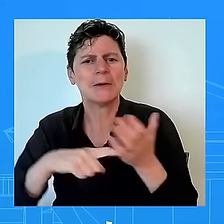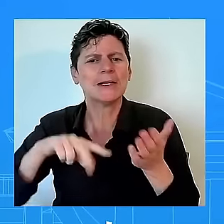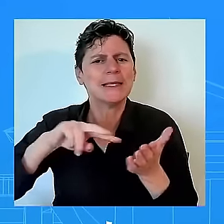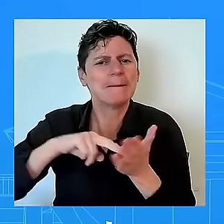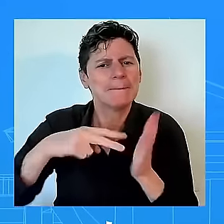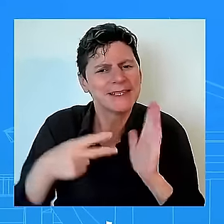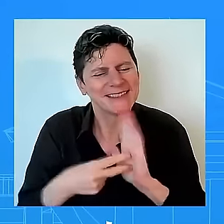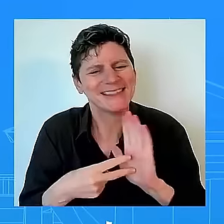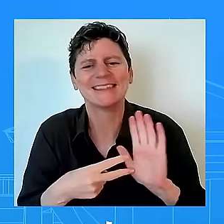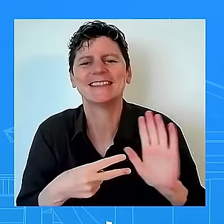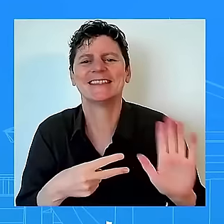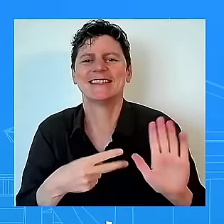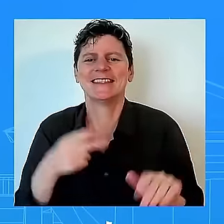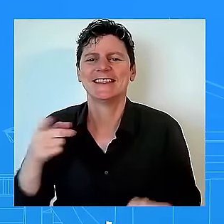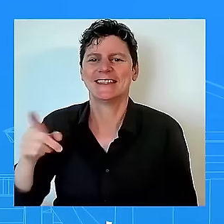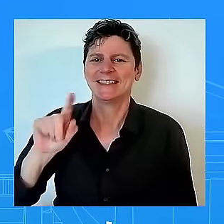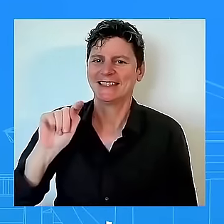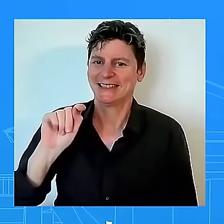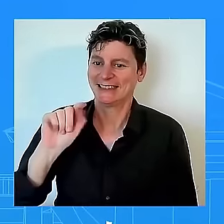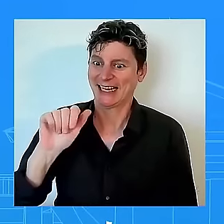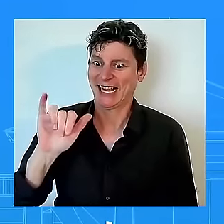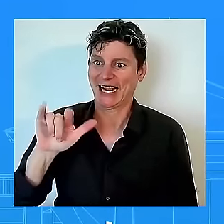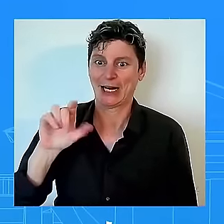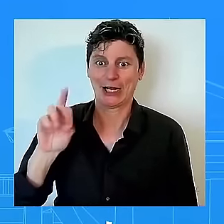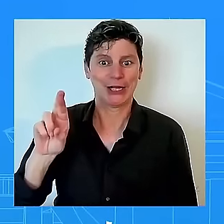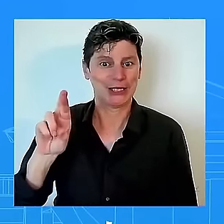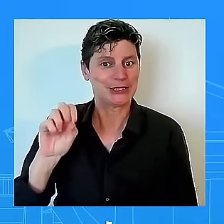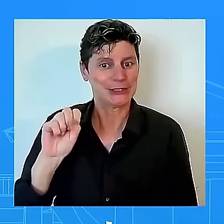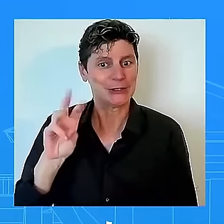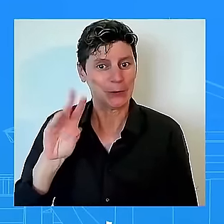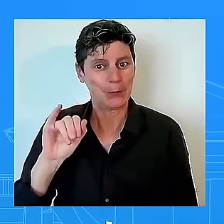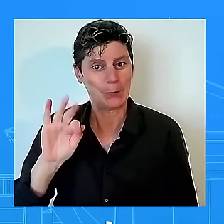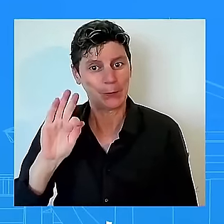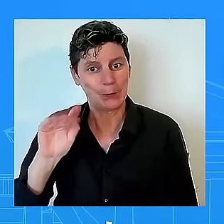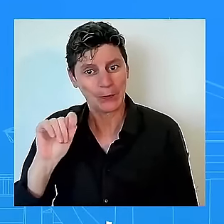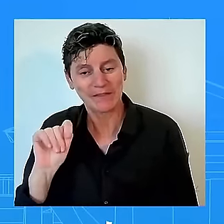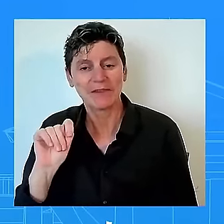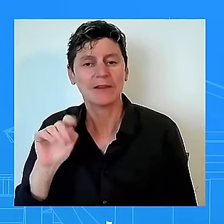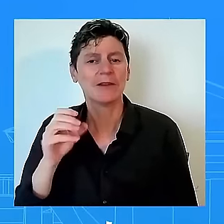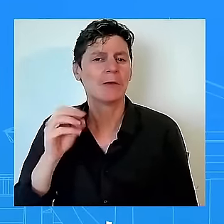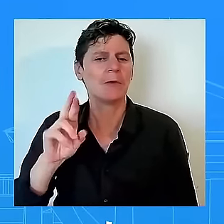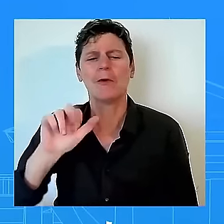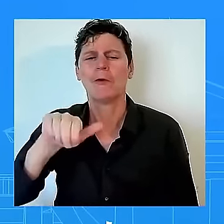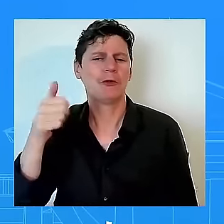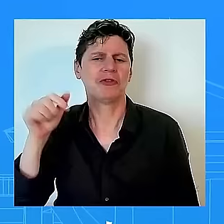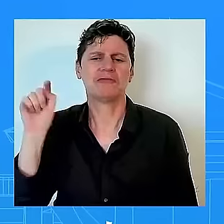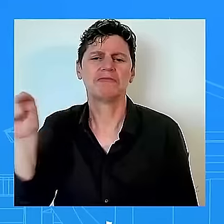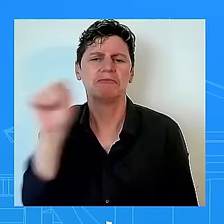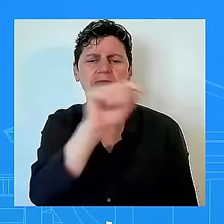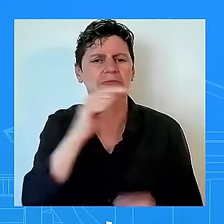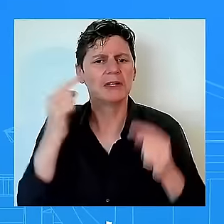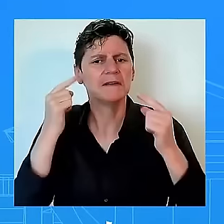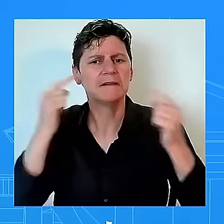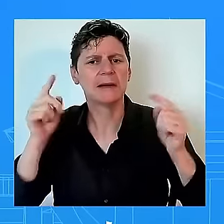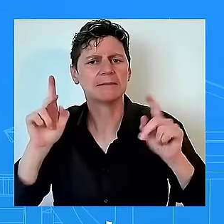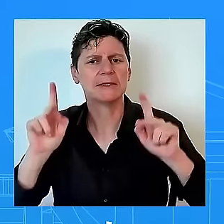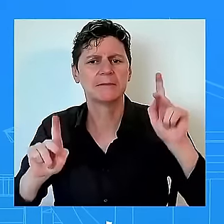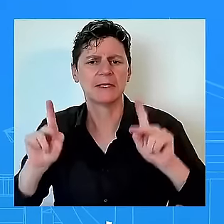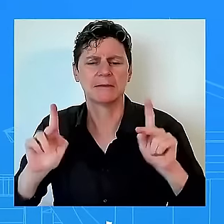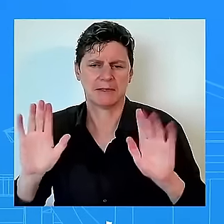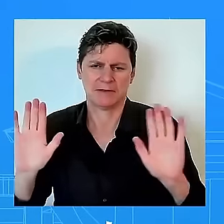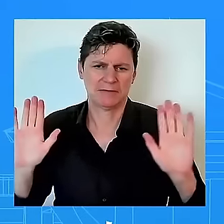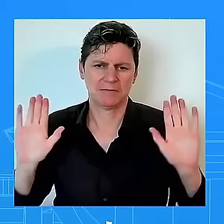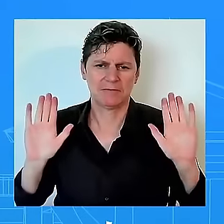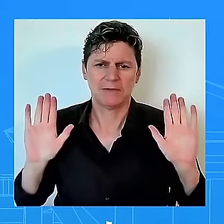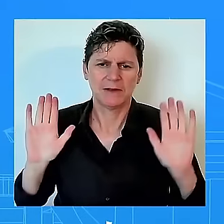by um uh entertainers that is something i think the campaign could speak to directly i did at the